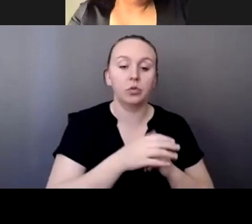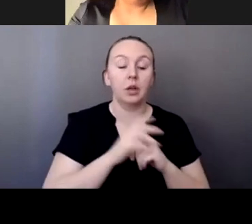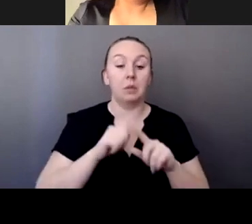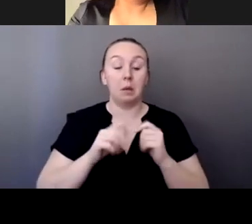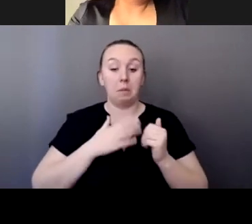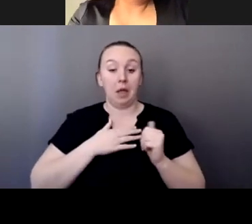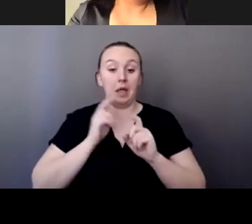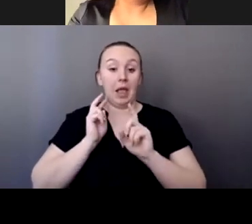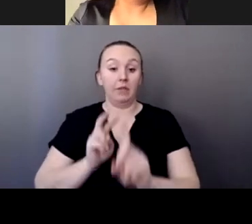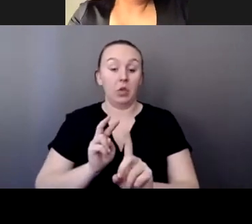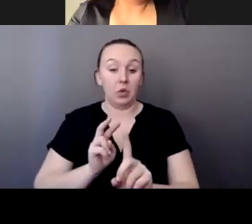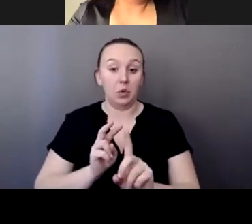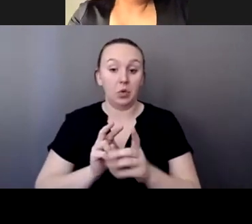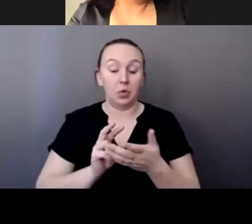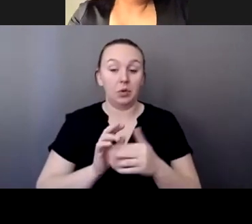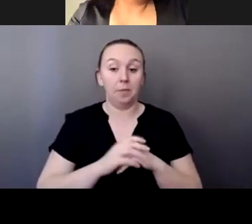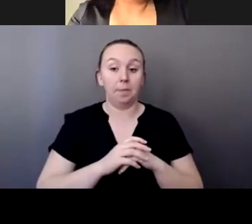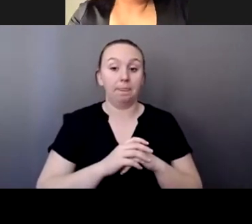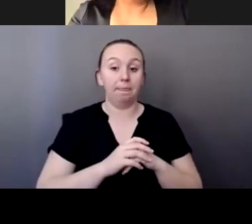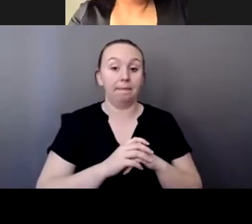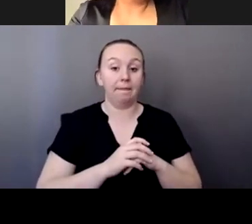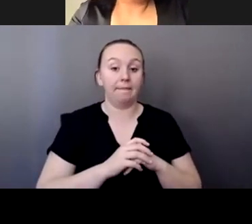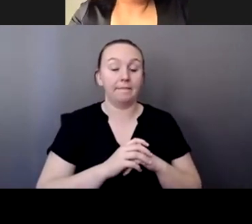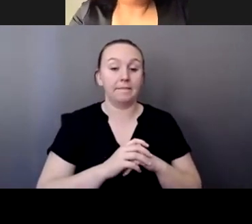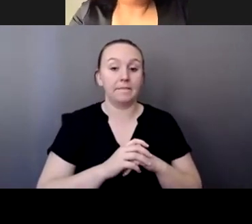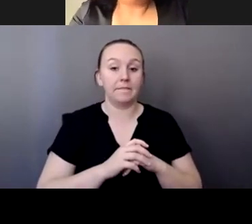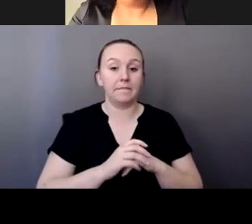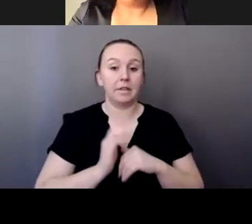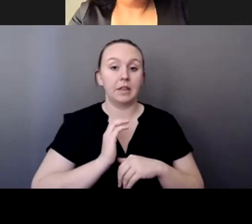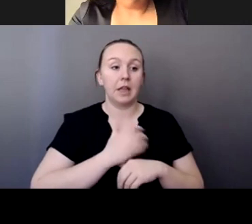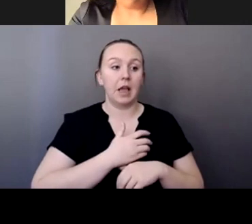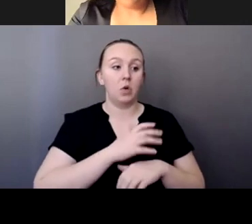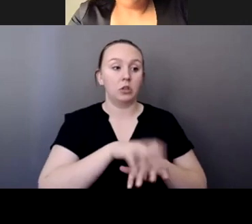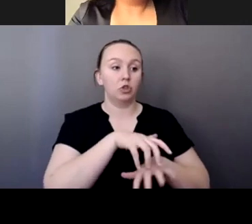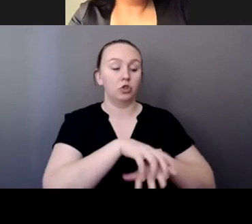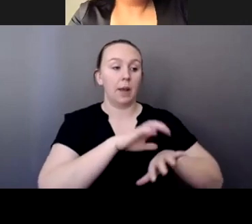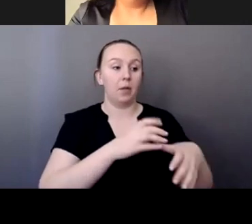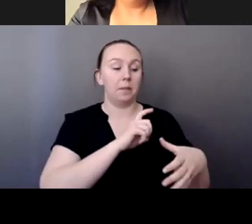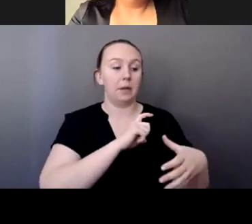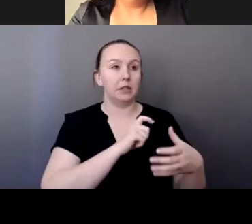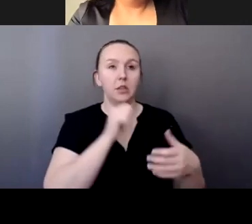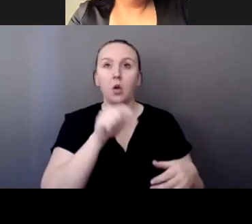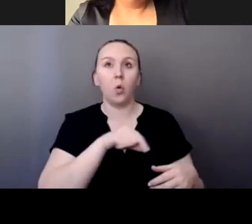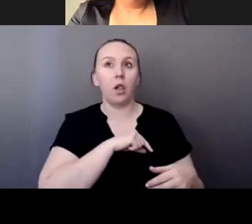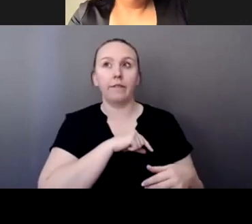was our tribal police weren't qualified. They didn't know how to